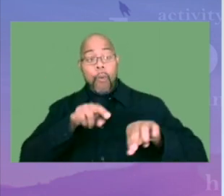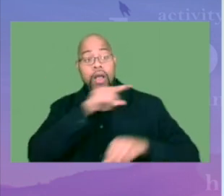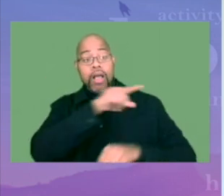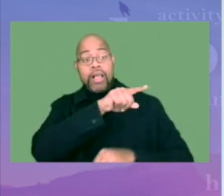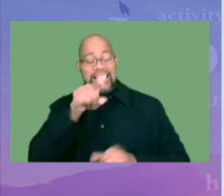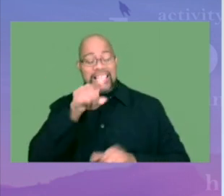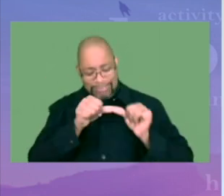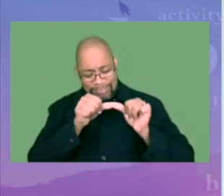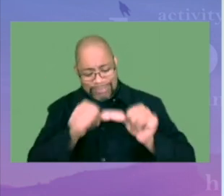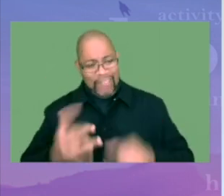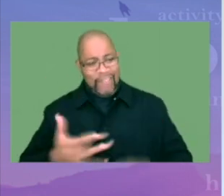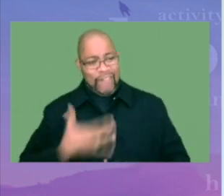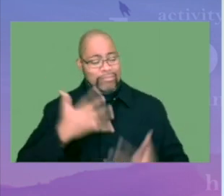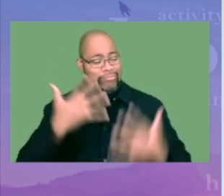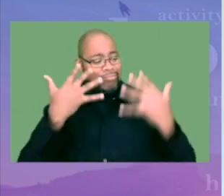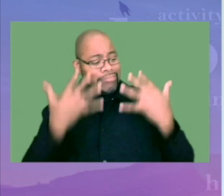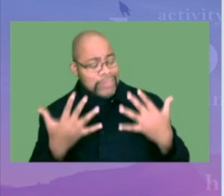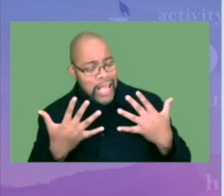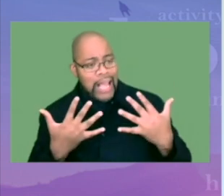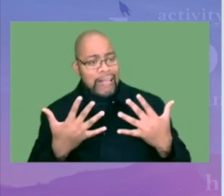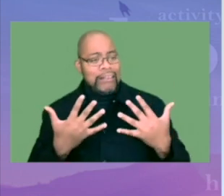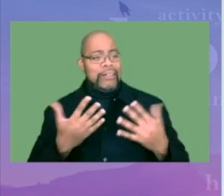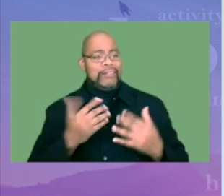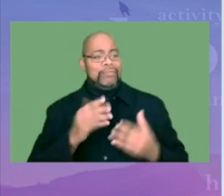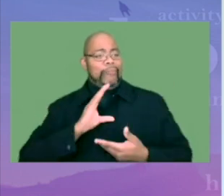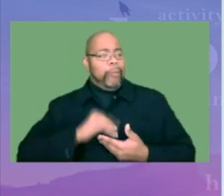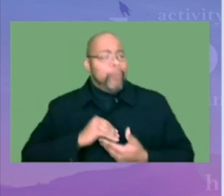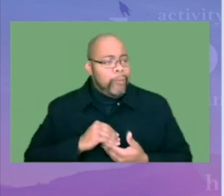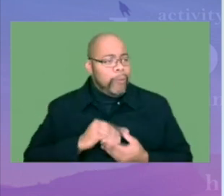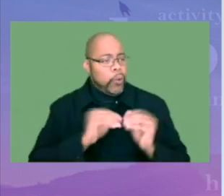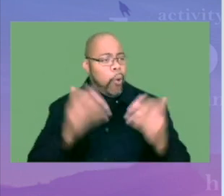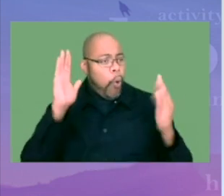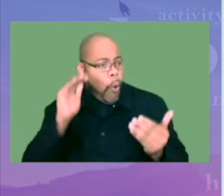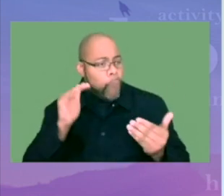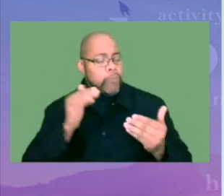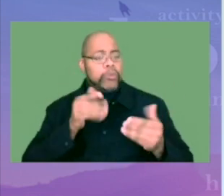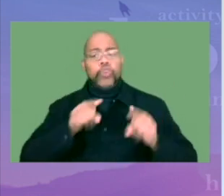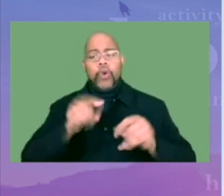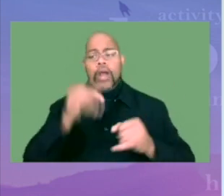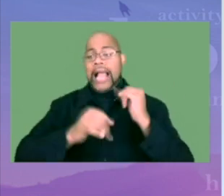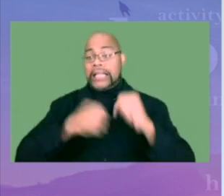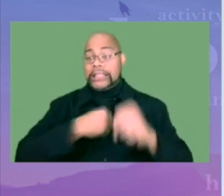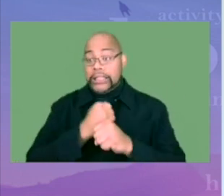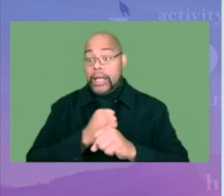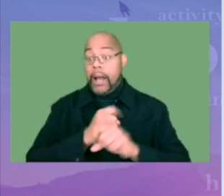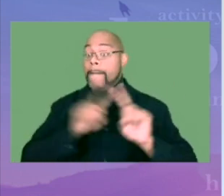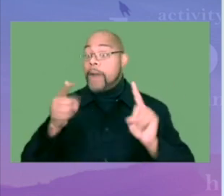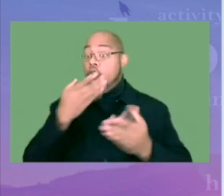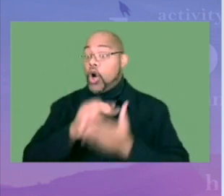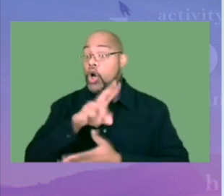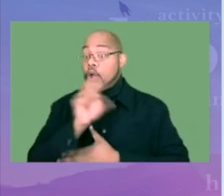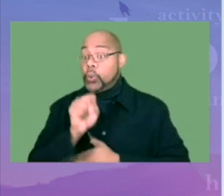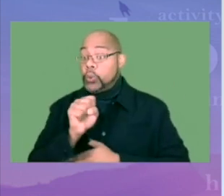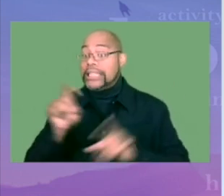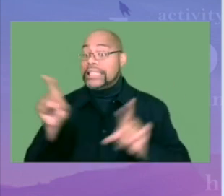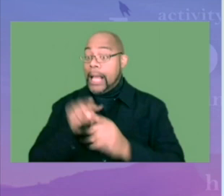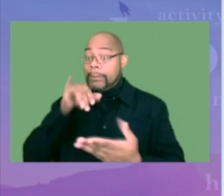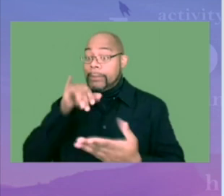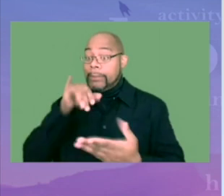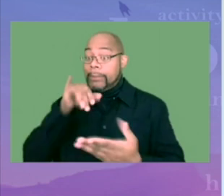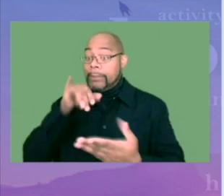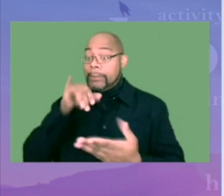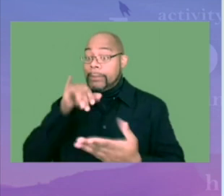44 percent reported they persistently felt sad or hopeless during the past year. The good news